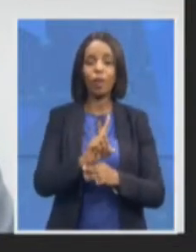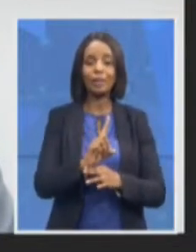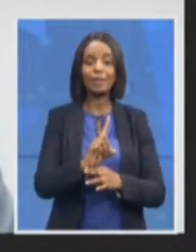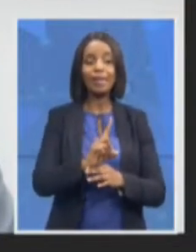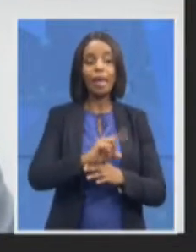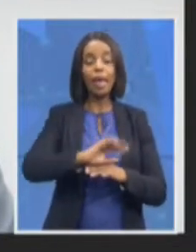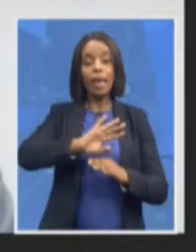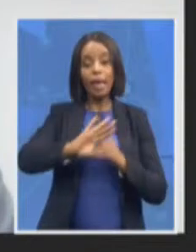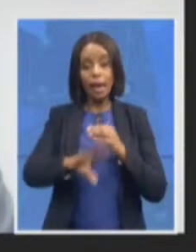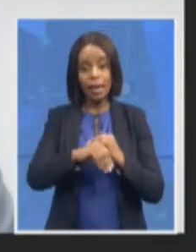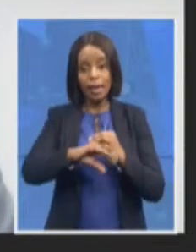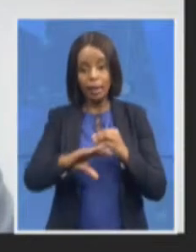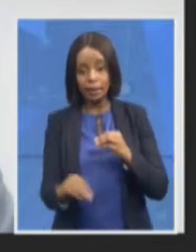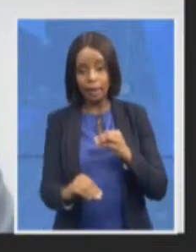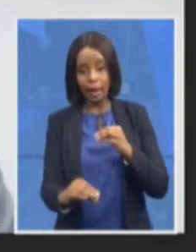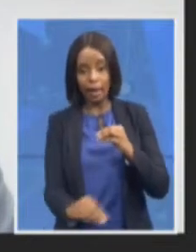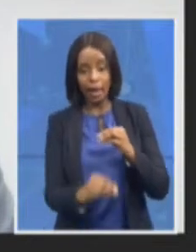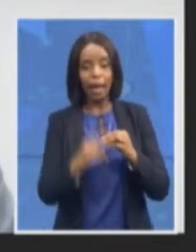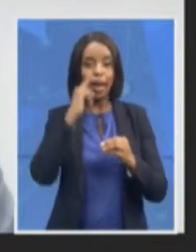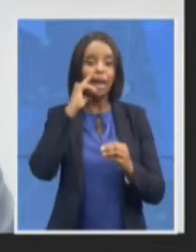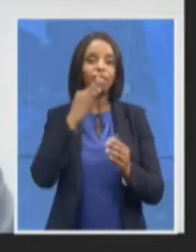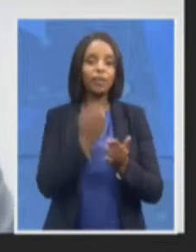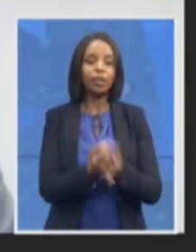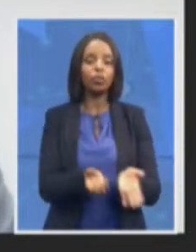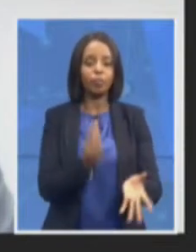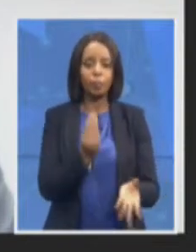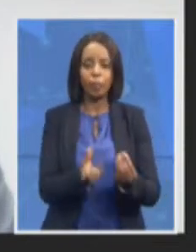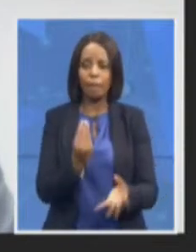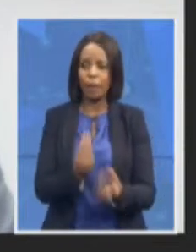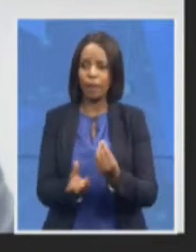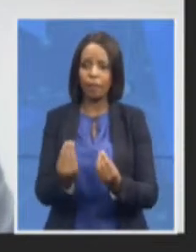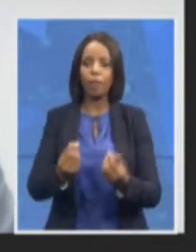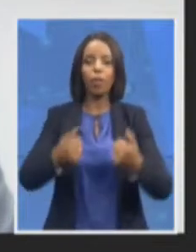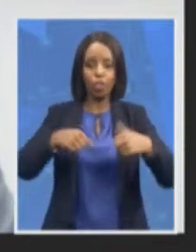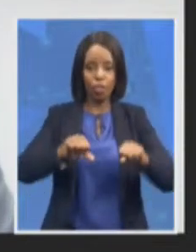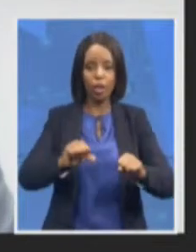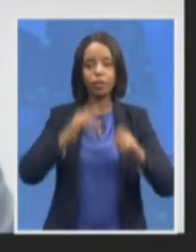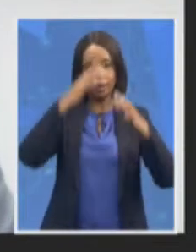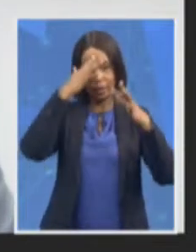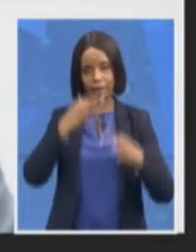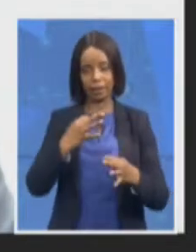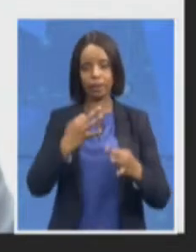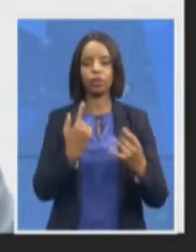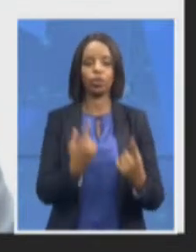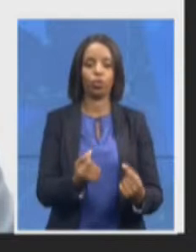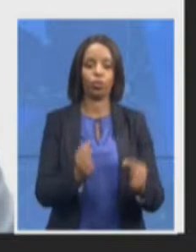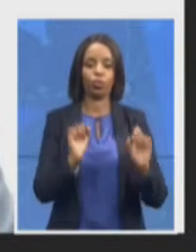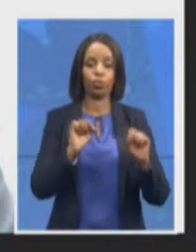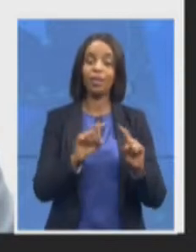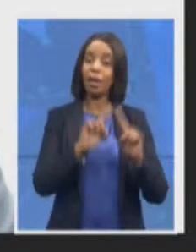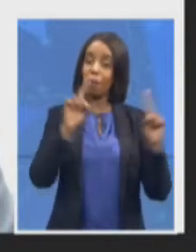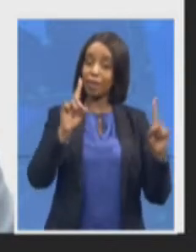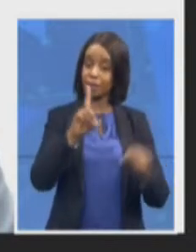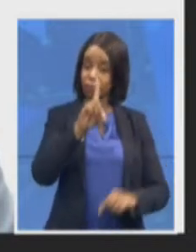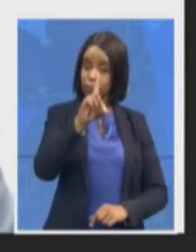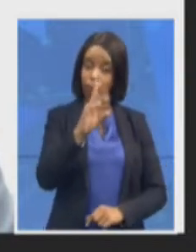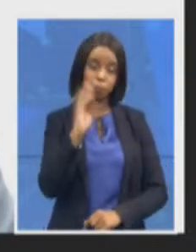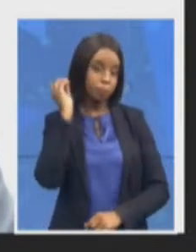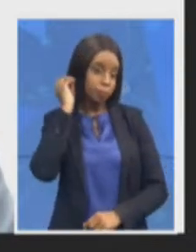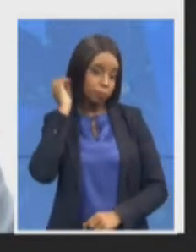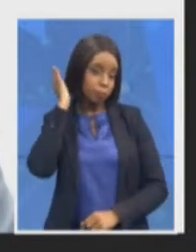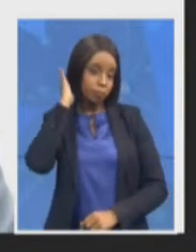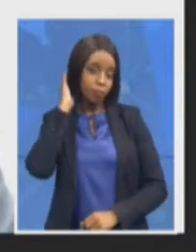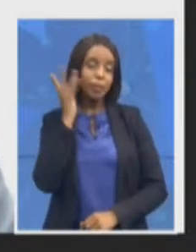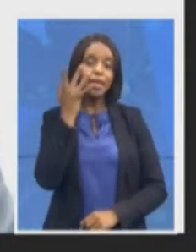can be made one way or the other. Just bear in mind if there's no evidence linking any particular individual that we can